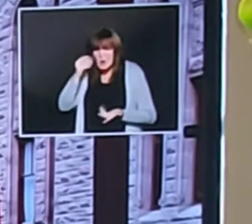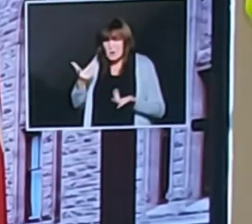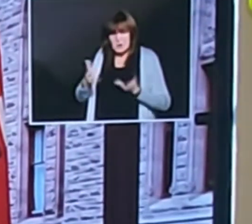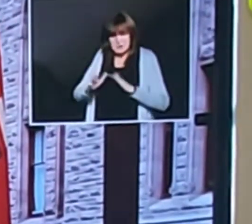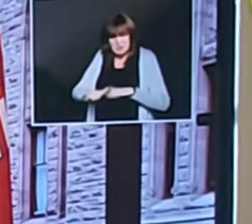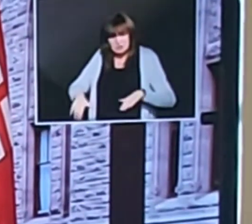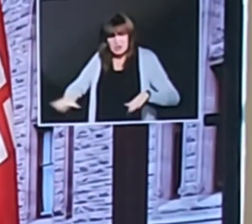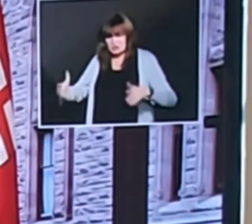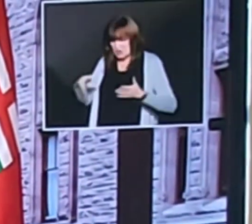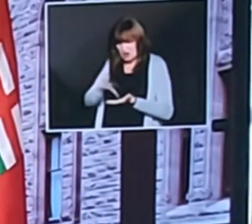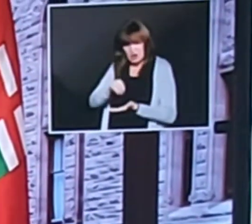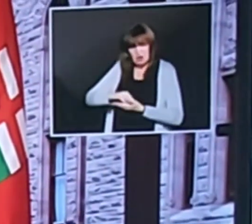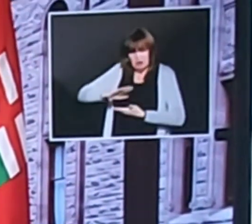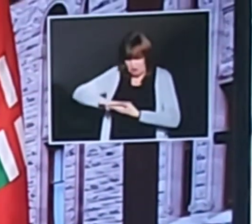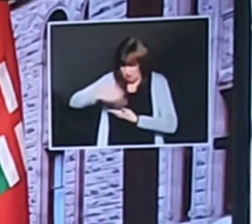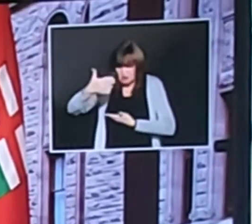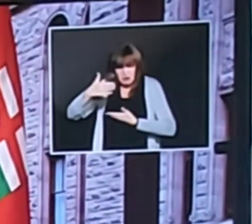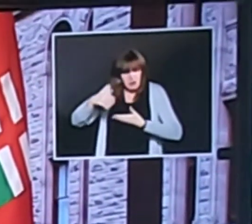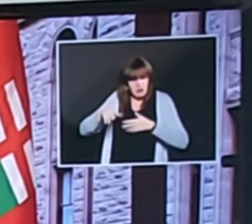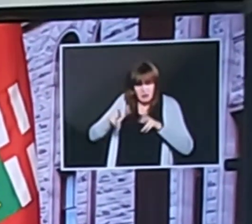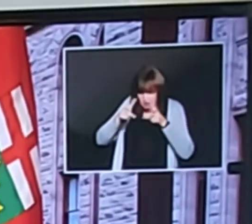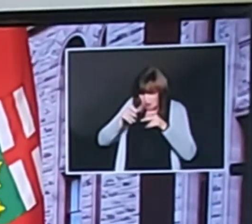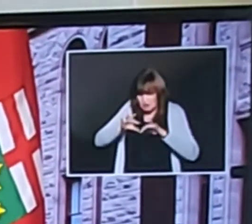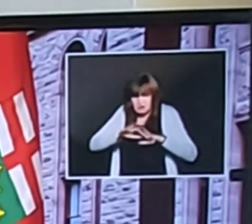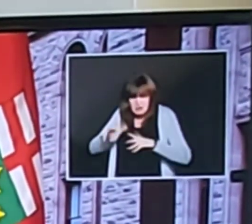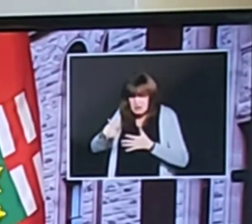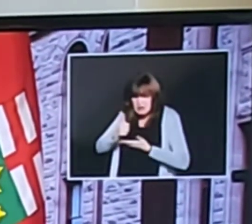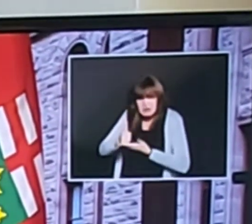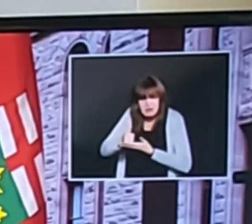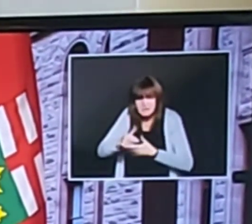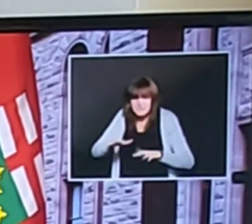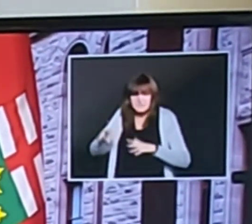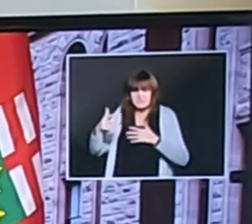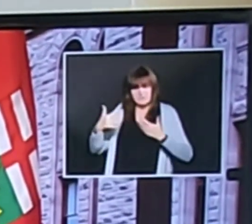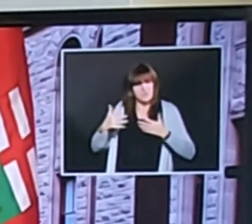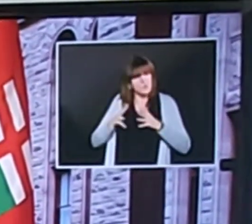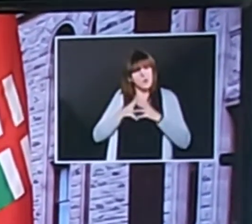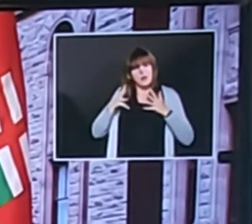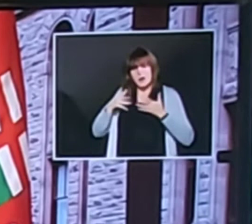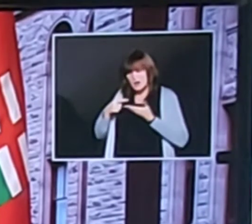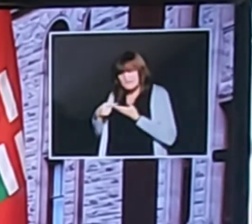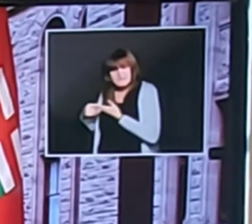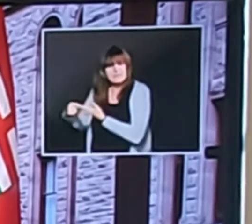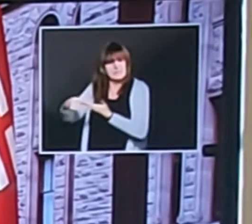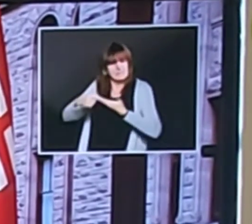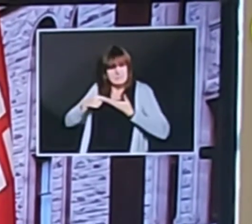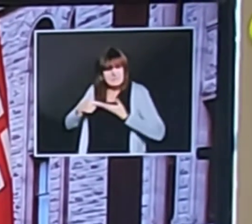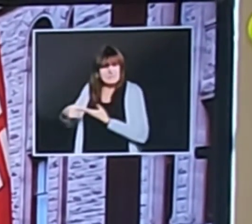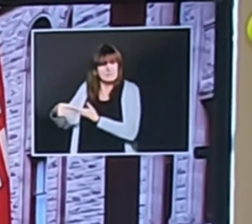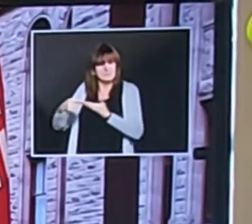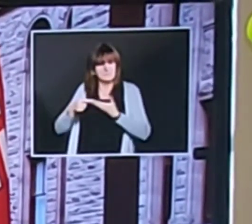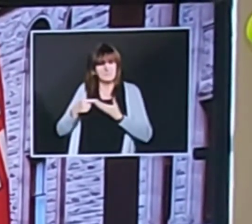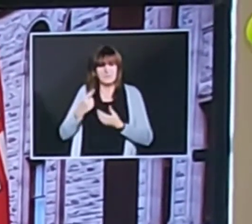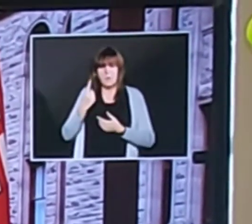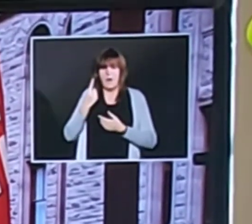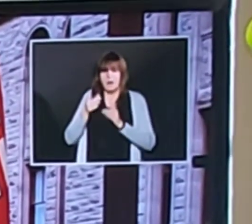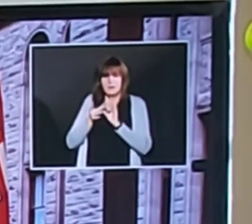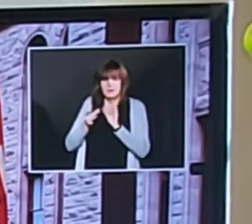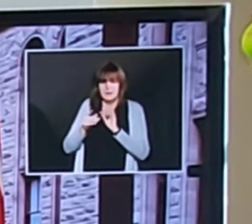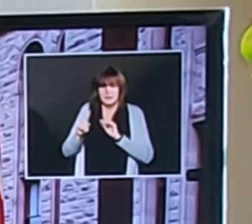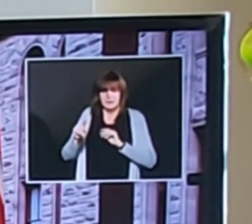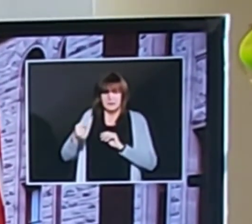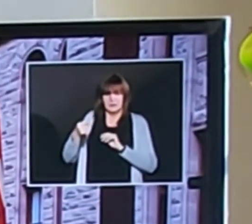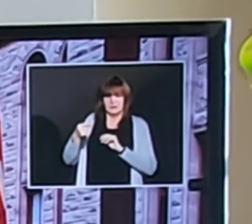i've had lots of correspondence and i would say i open up one or leave one says don't be crazy keep the schools